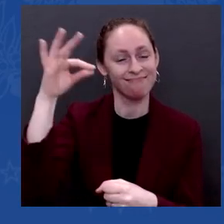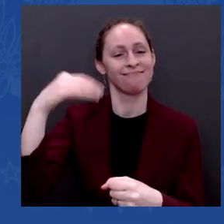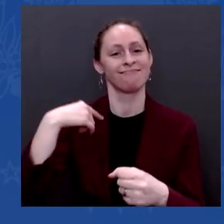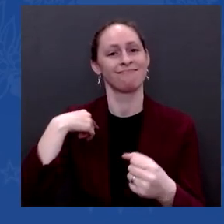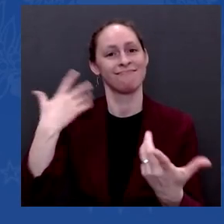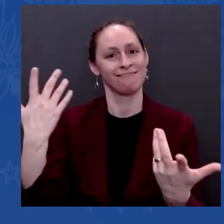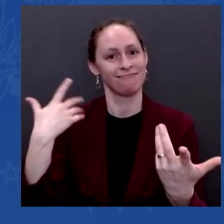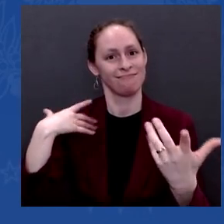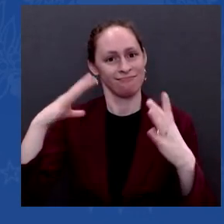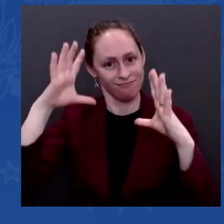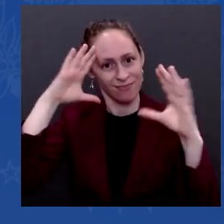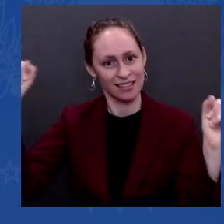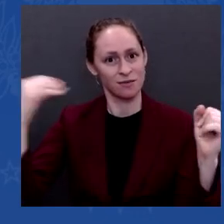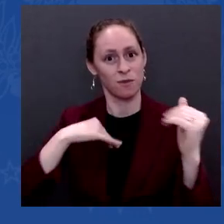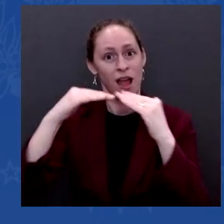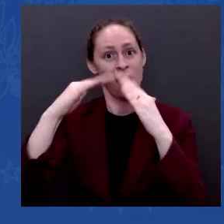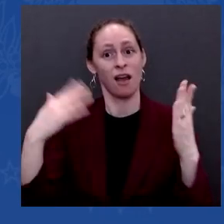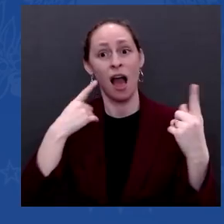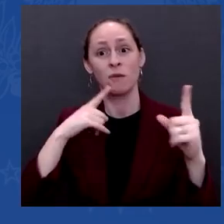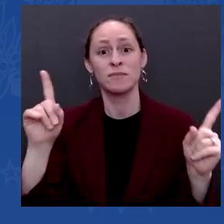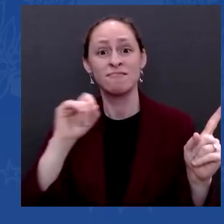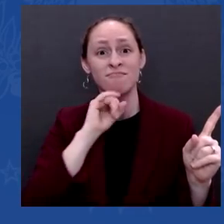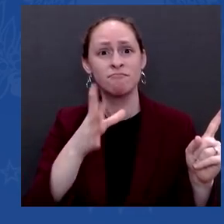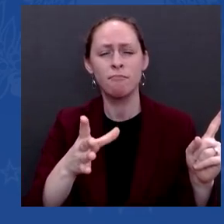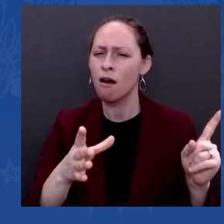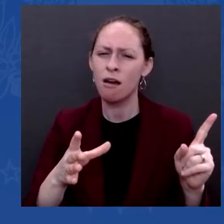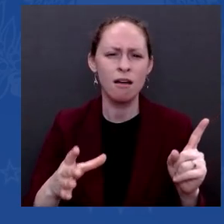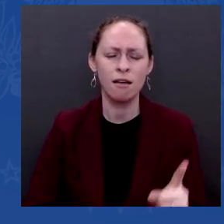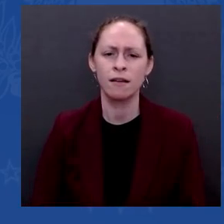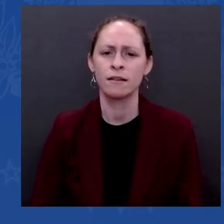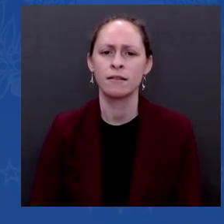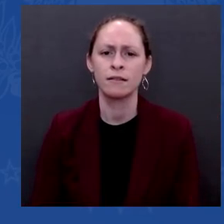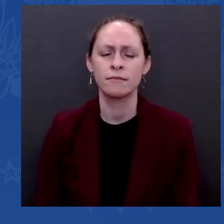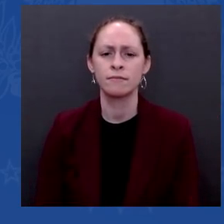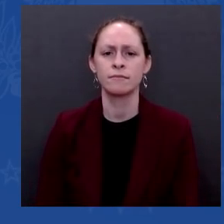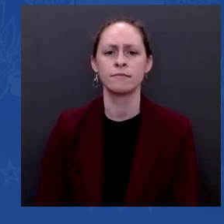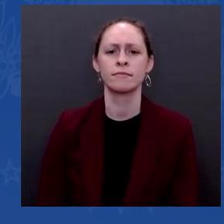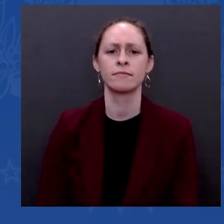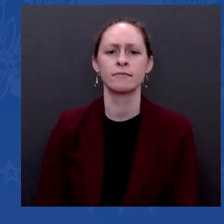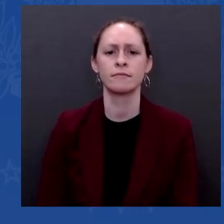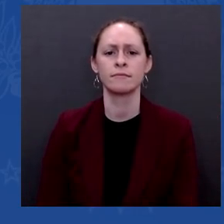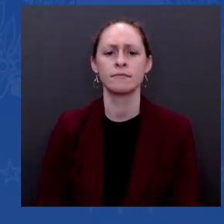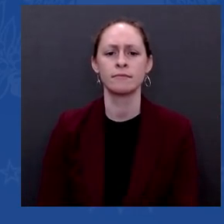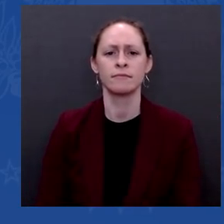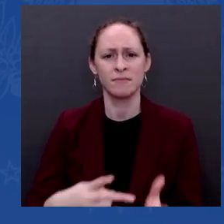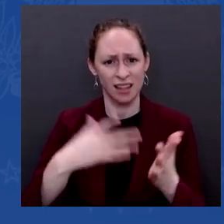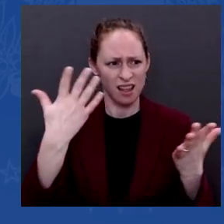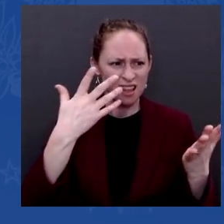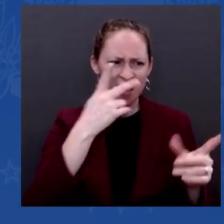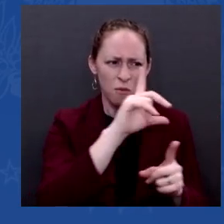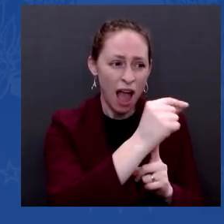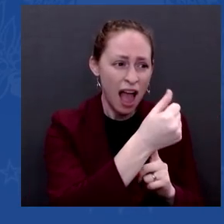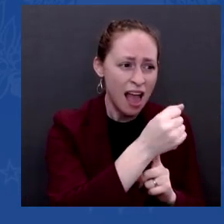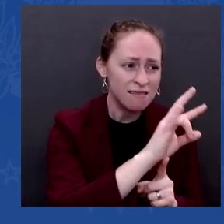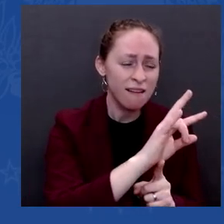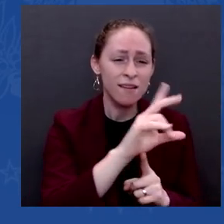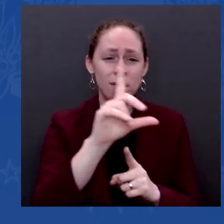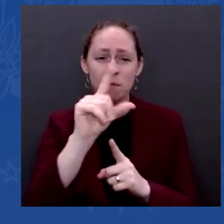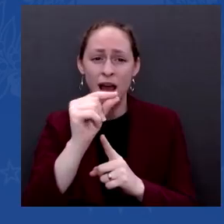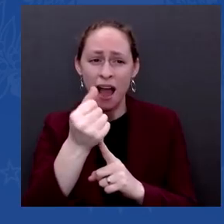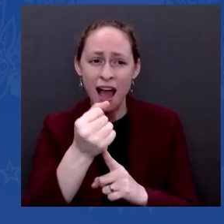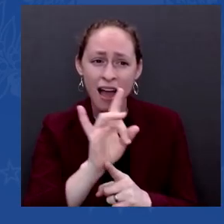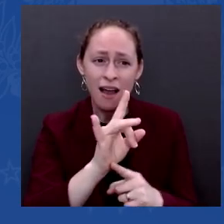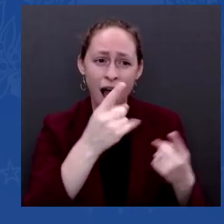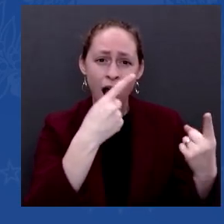said, how the Republicans Sununu spoke to answer the challenge? He said, crickets? Yeah, crickets. They had no answer.